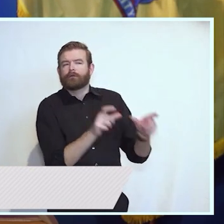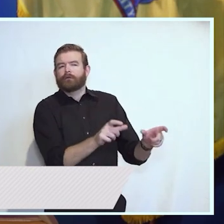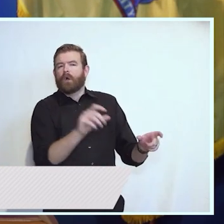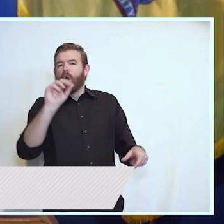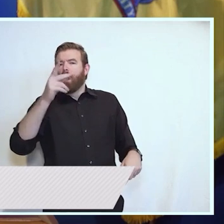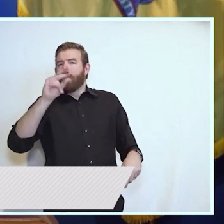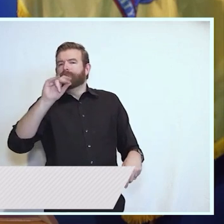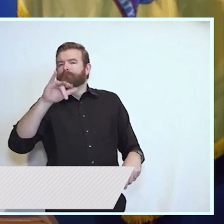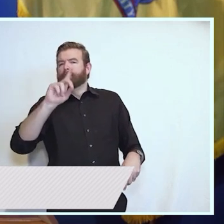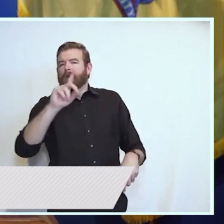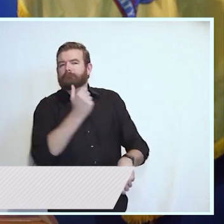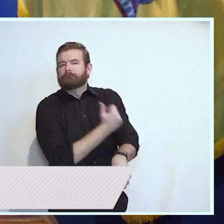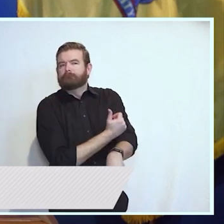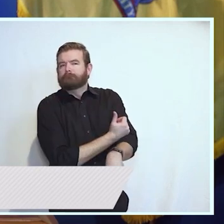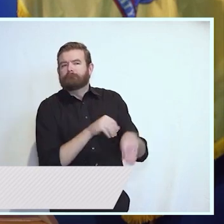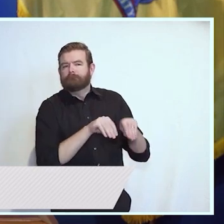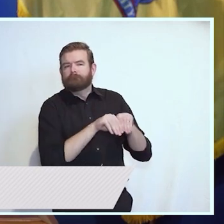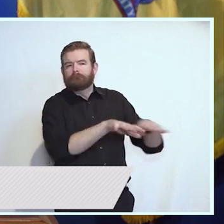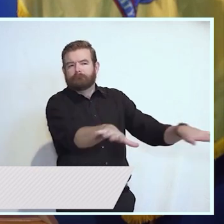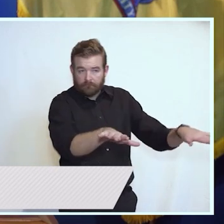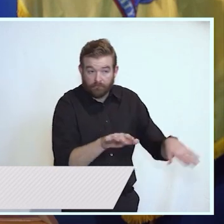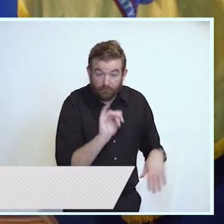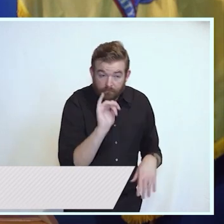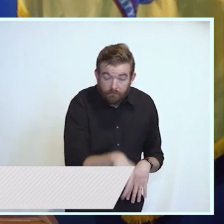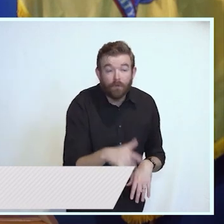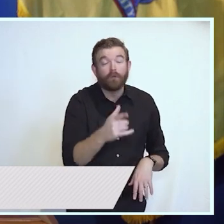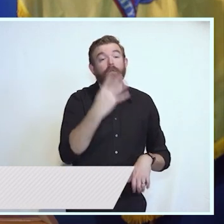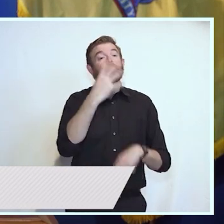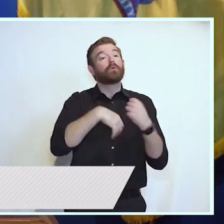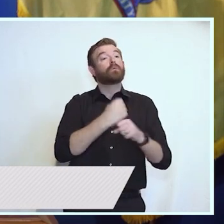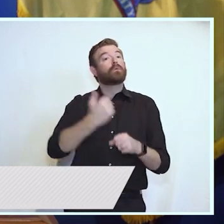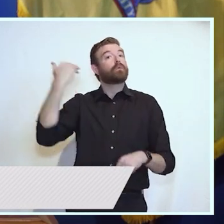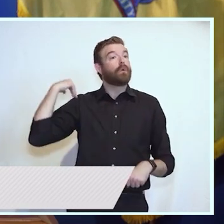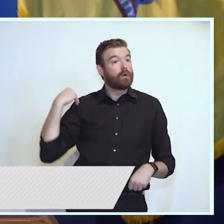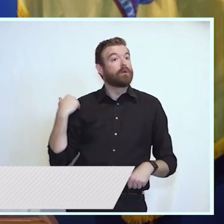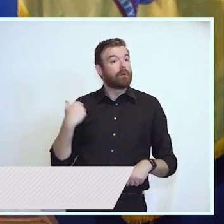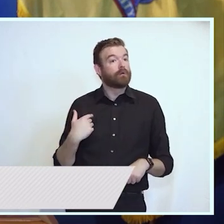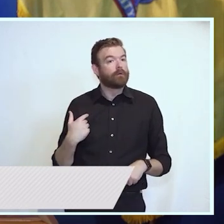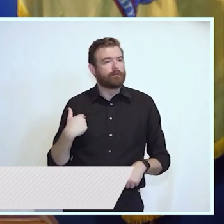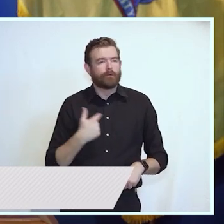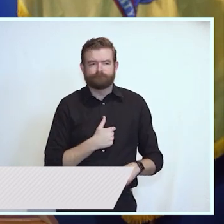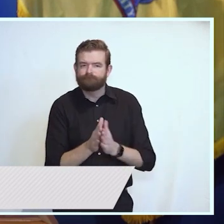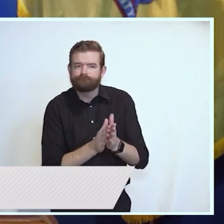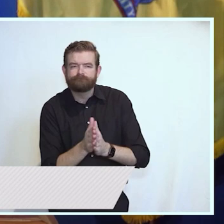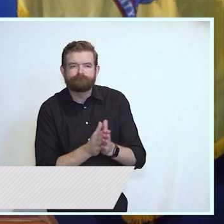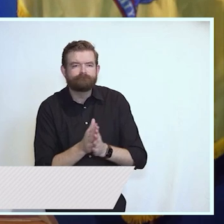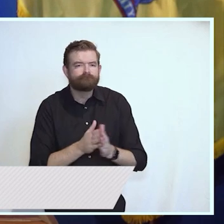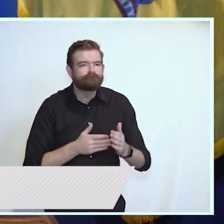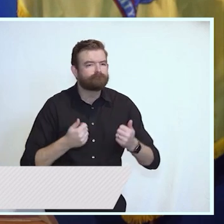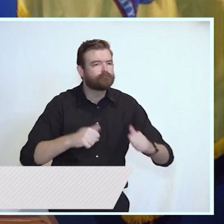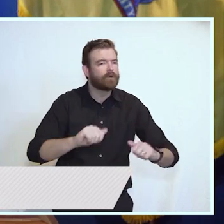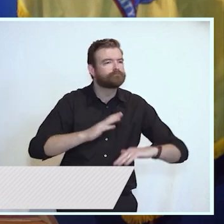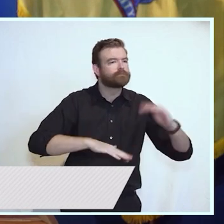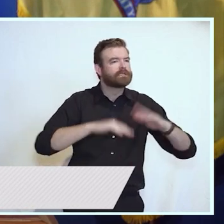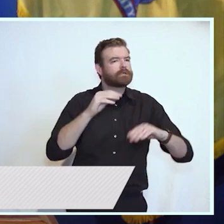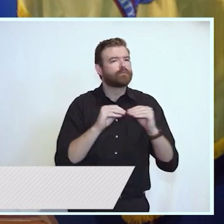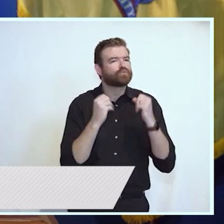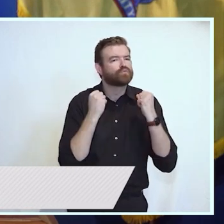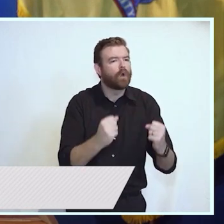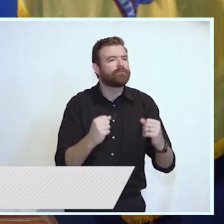Four years ago, we set out to build a stronger and fairer New Jersey that would work for every family and in every community.